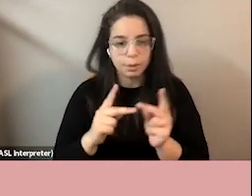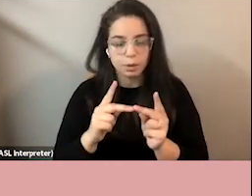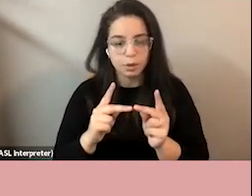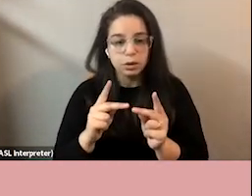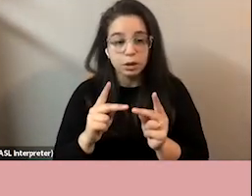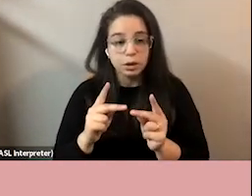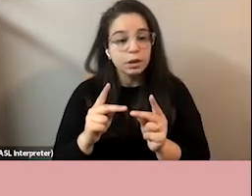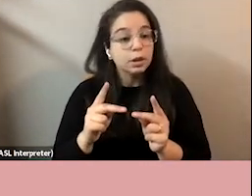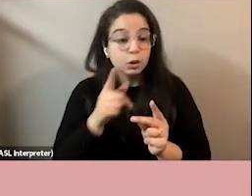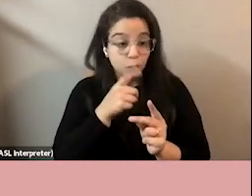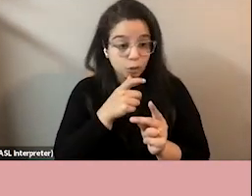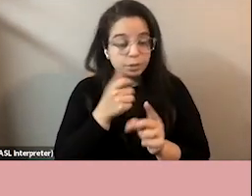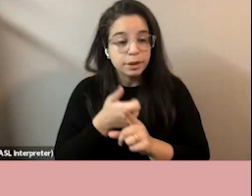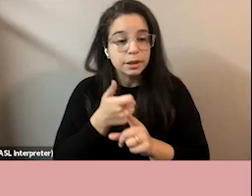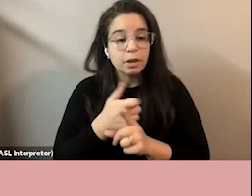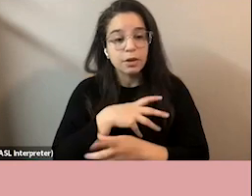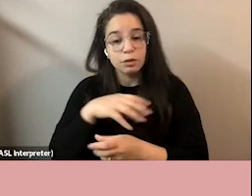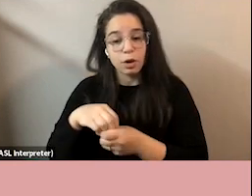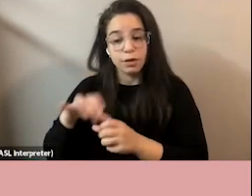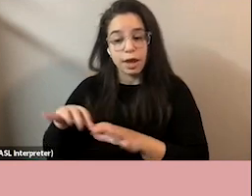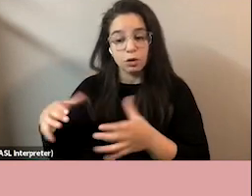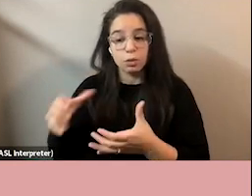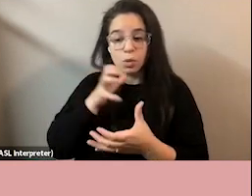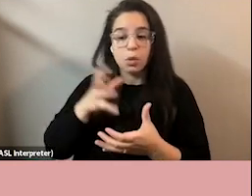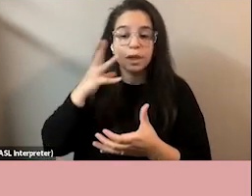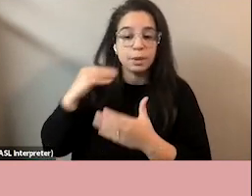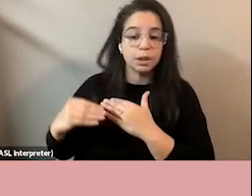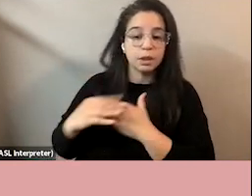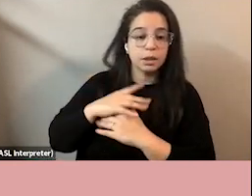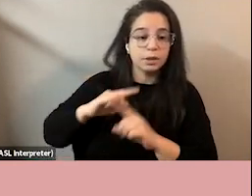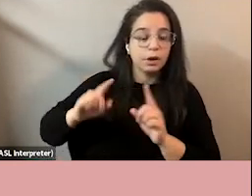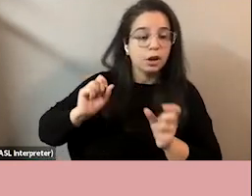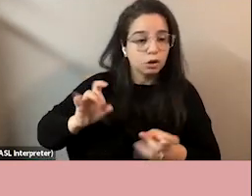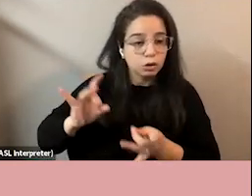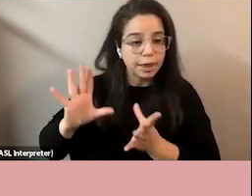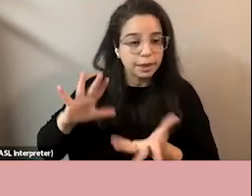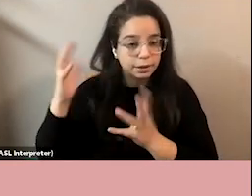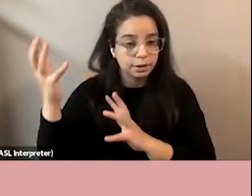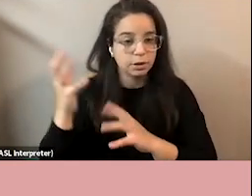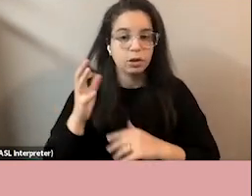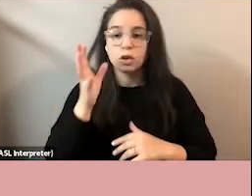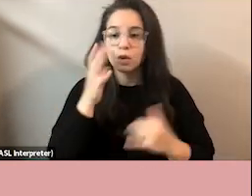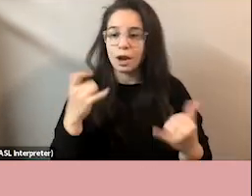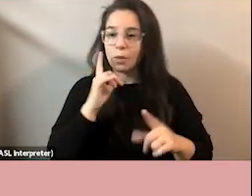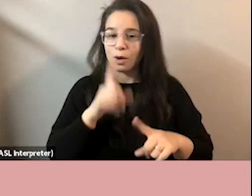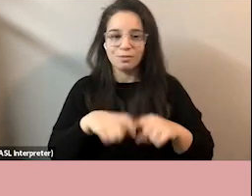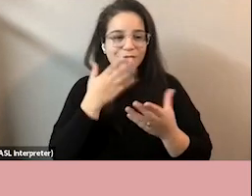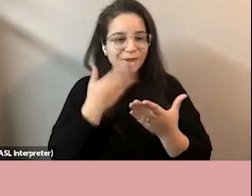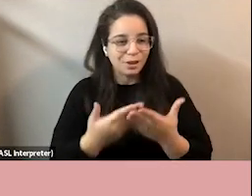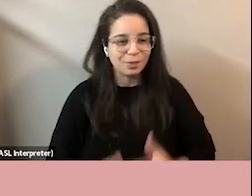are part of a group that is going through a variety of crises. So I will stop here. Thank you.